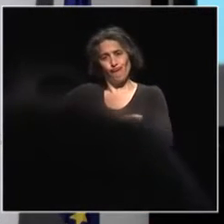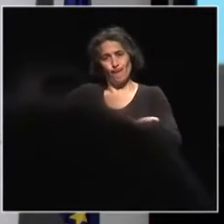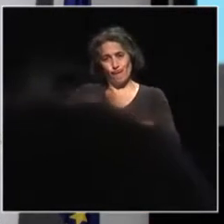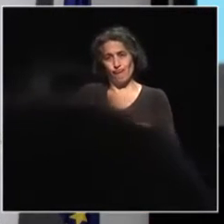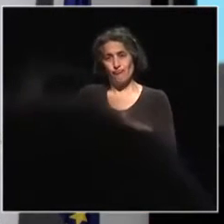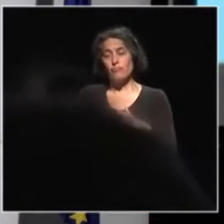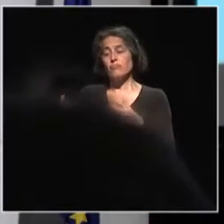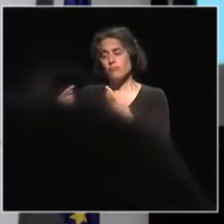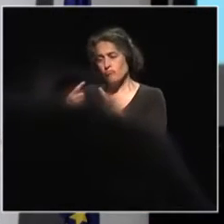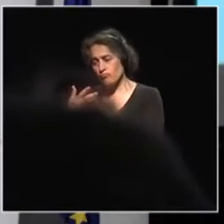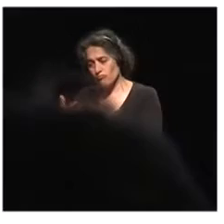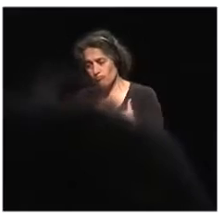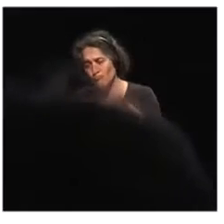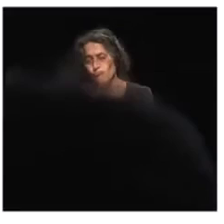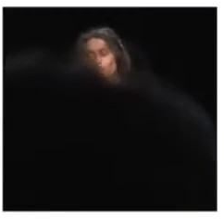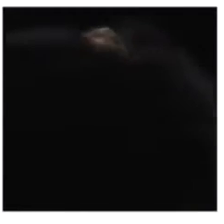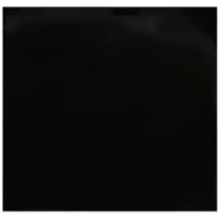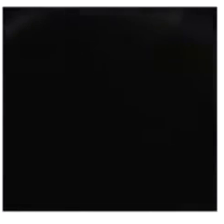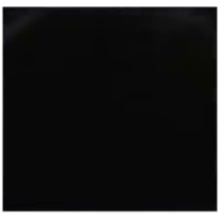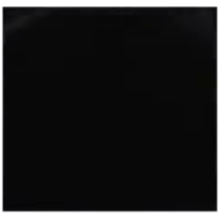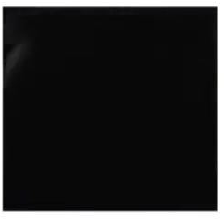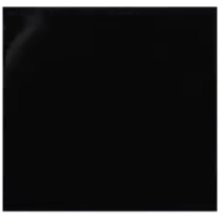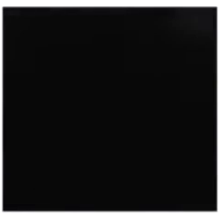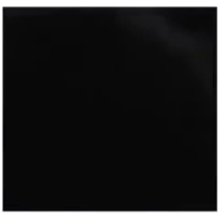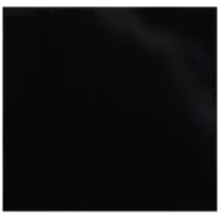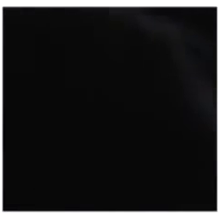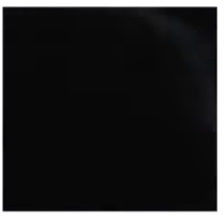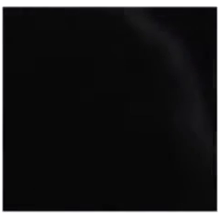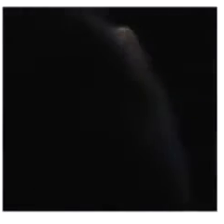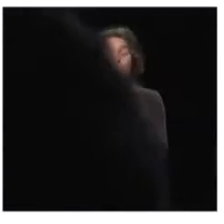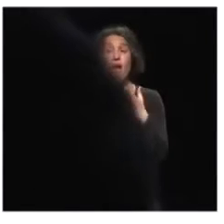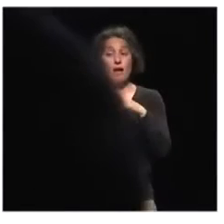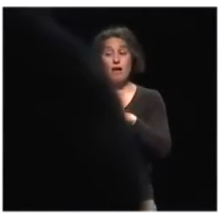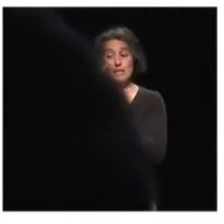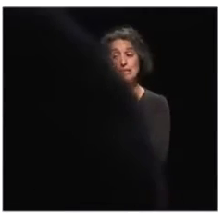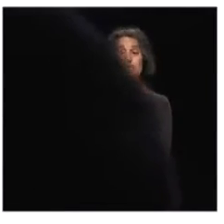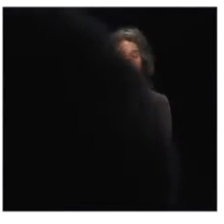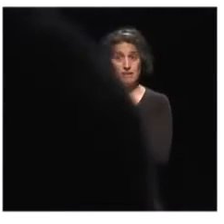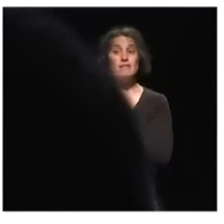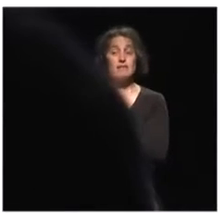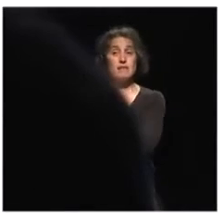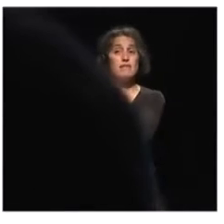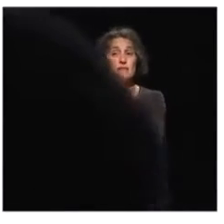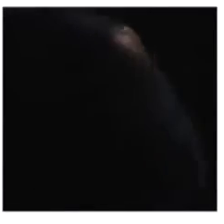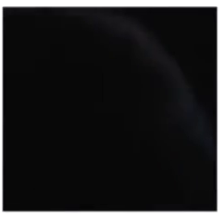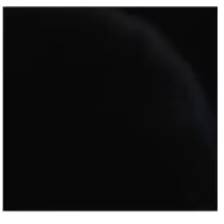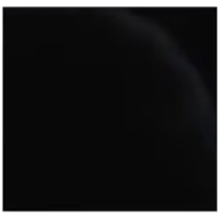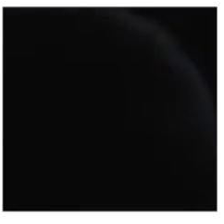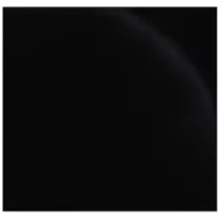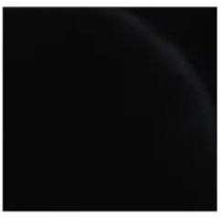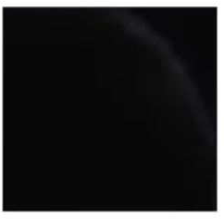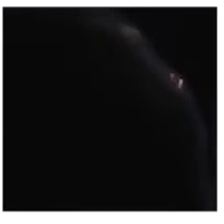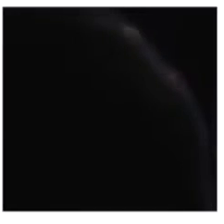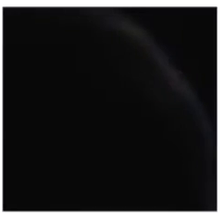between, definitely between non-formal and formal education. So with the program, you know, we